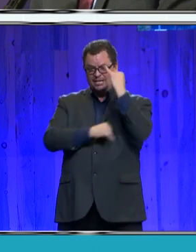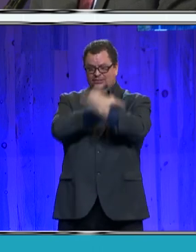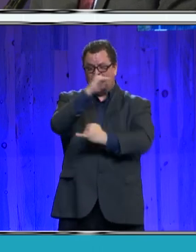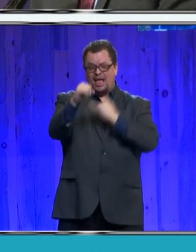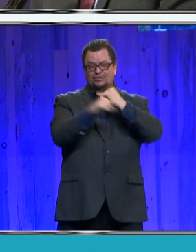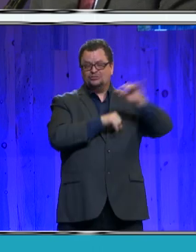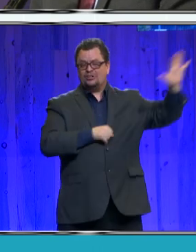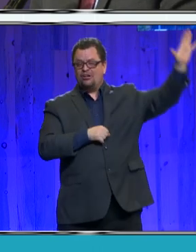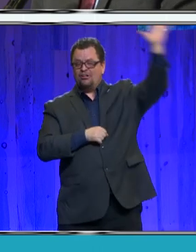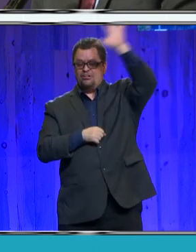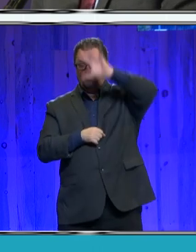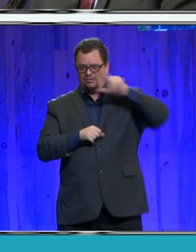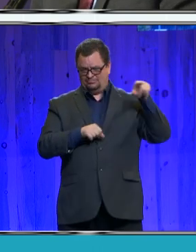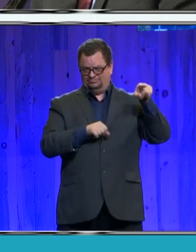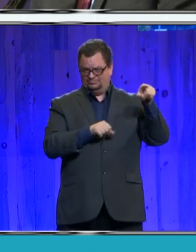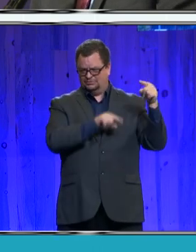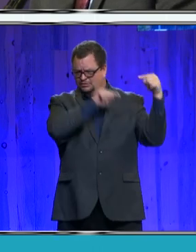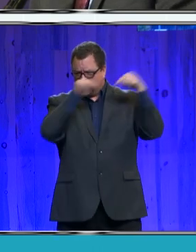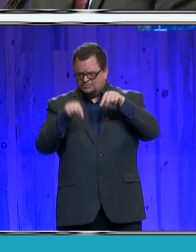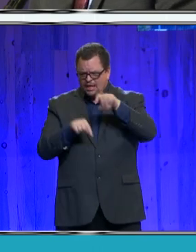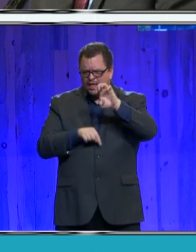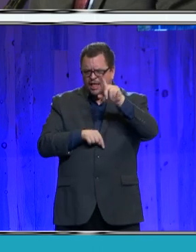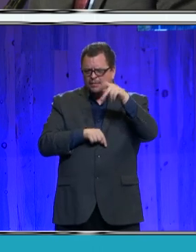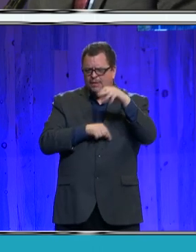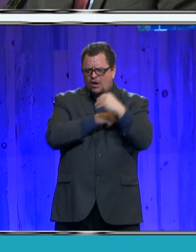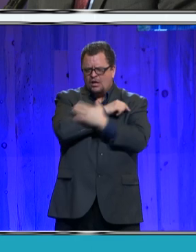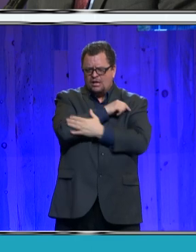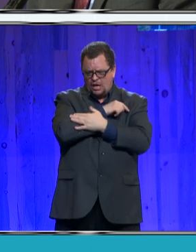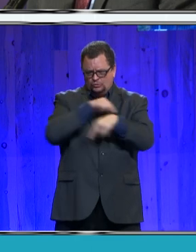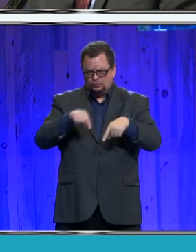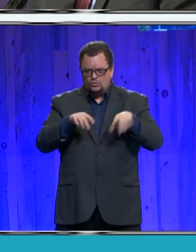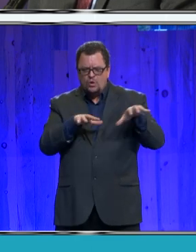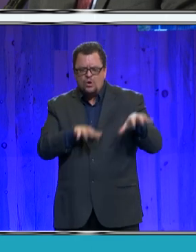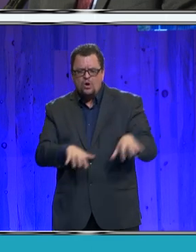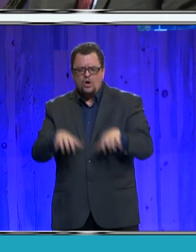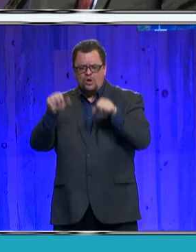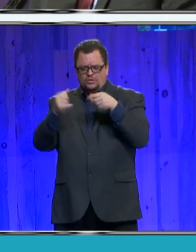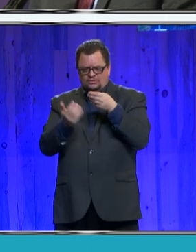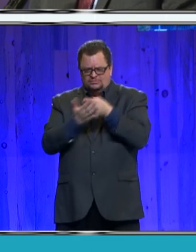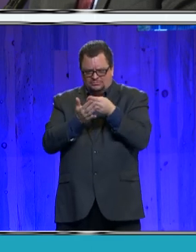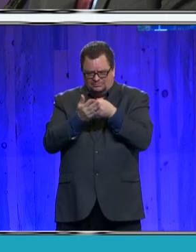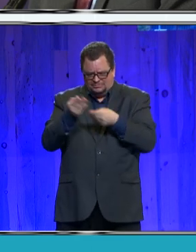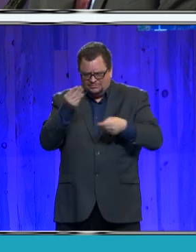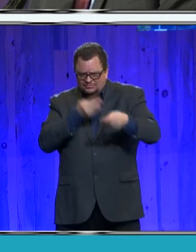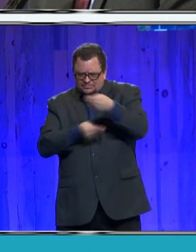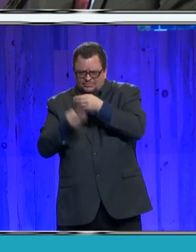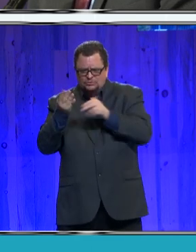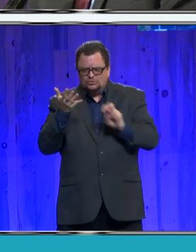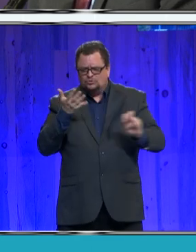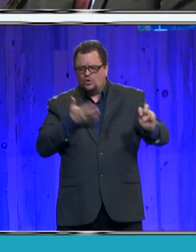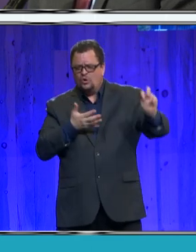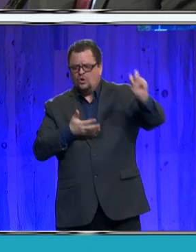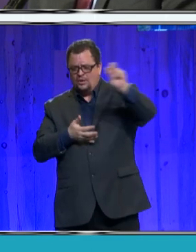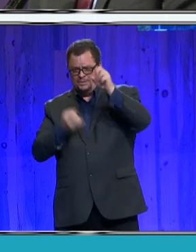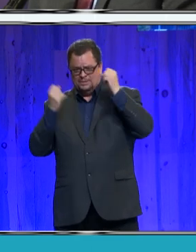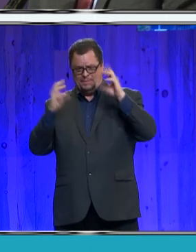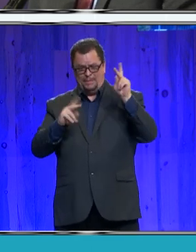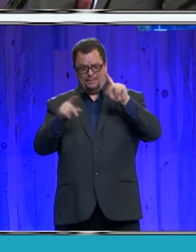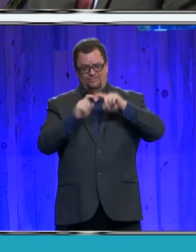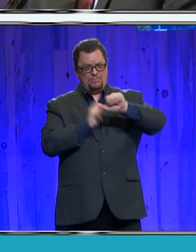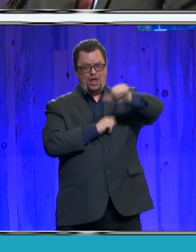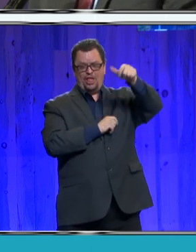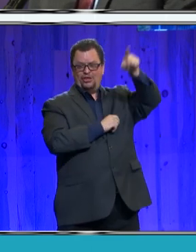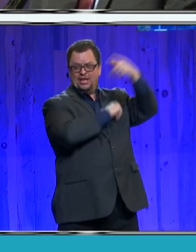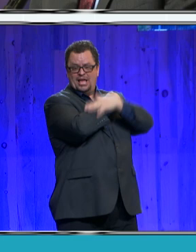America's Competitiveness Exchange Tour. Delegates from South America and Europe came to study our local